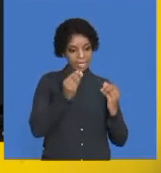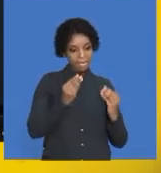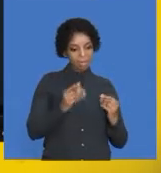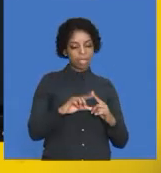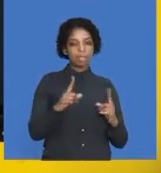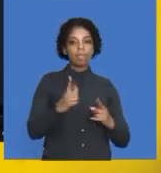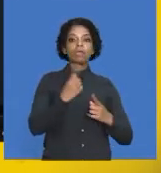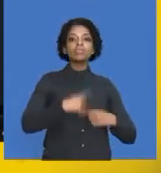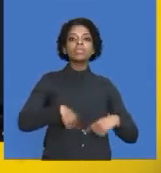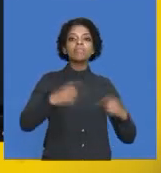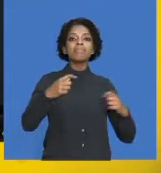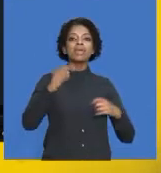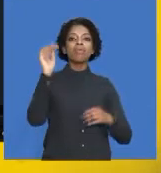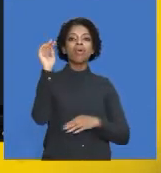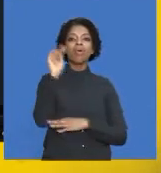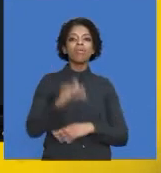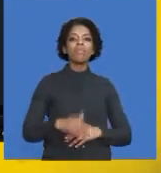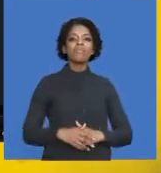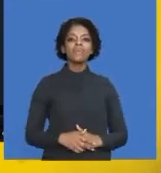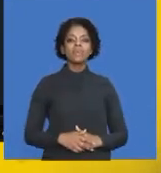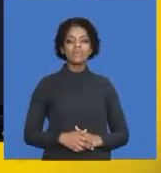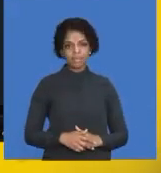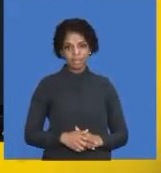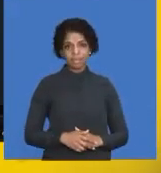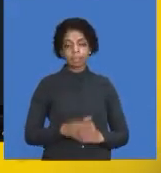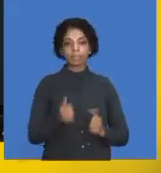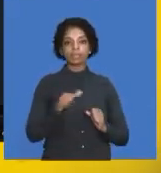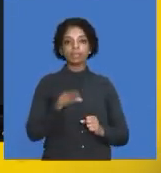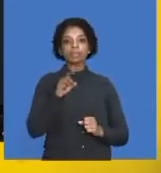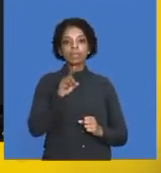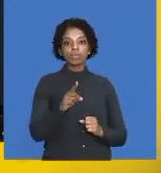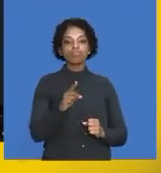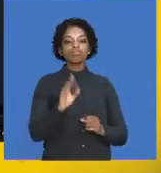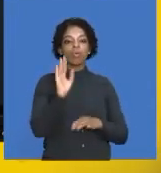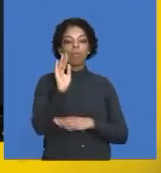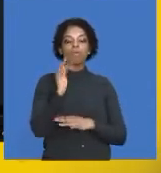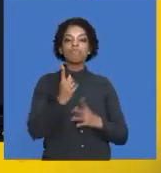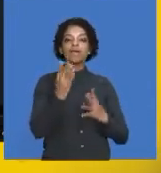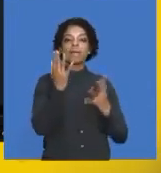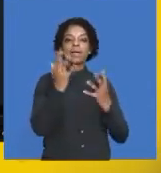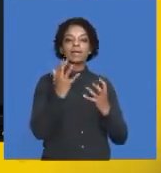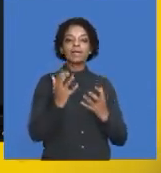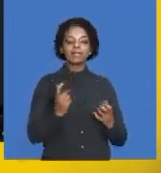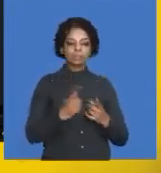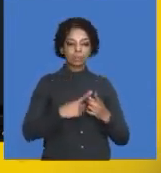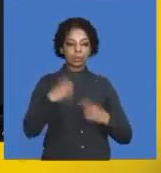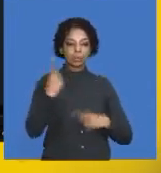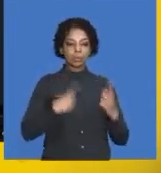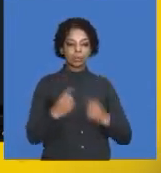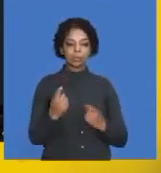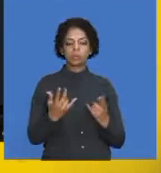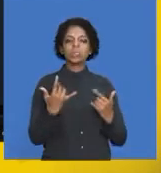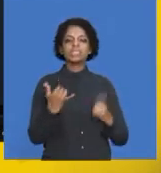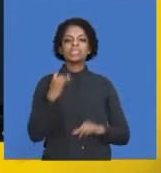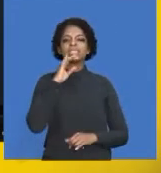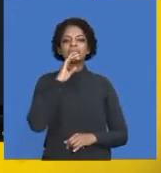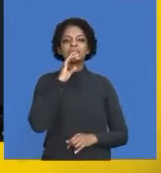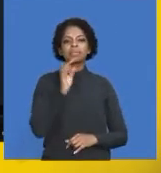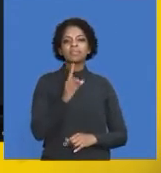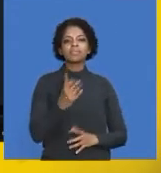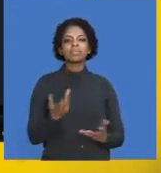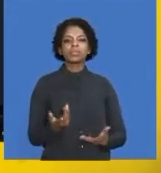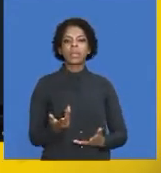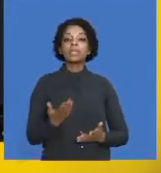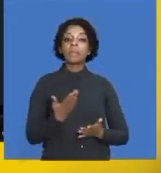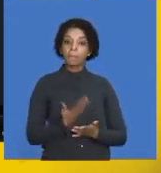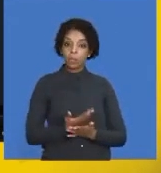spent more than that. So you overspent, you exceeded what you had budgeted for. Okay, now, it may be possible